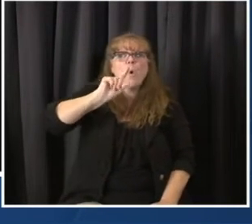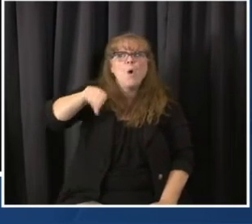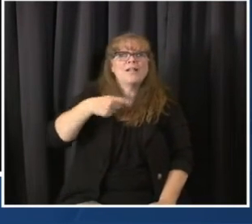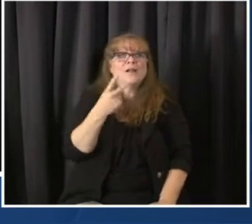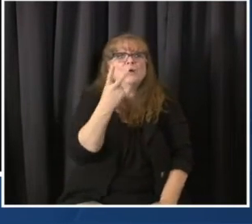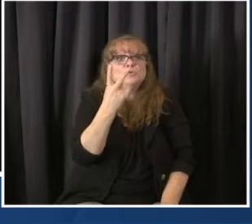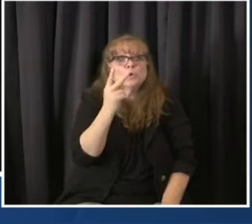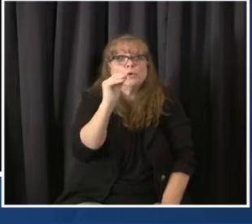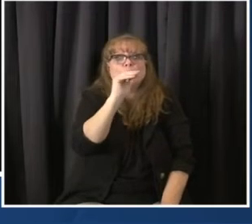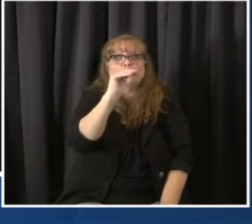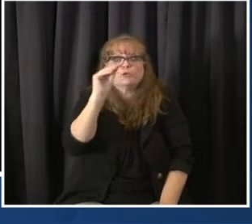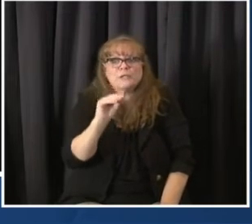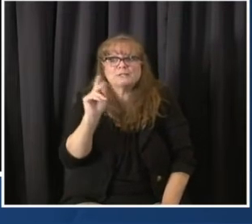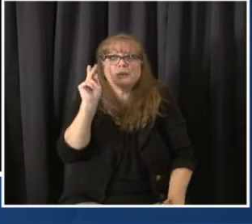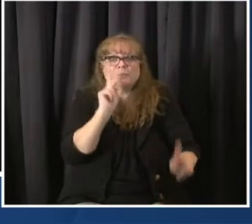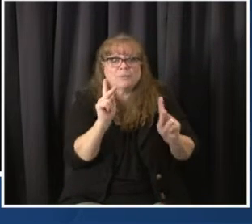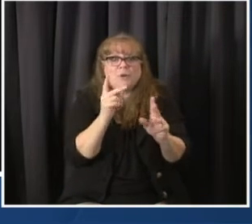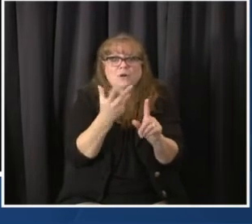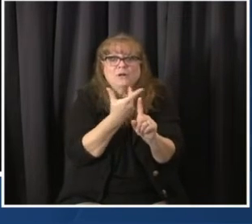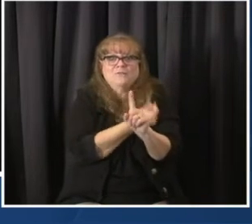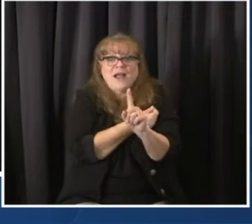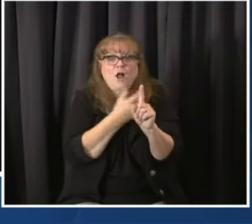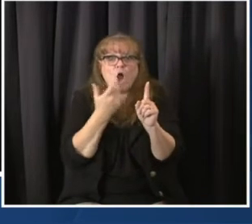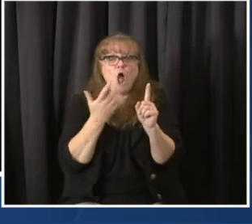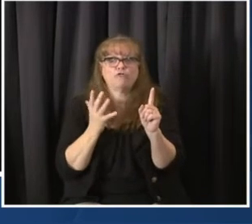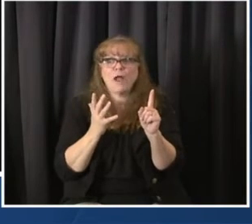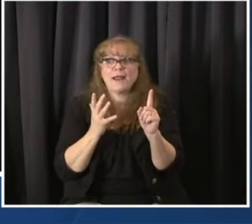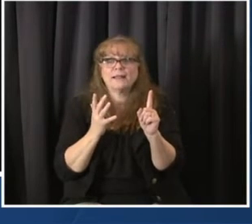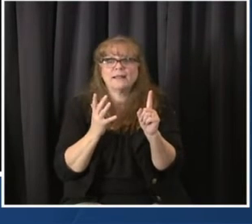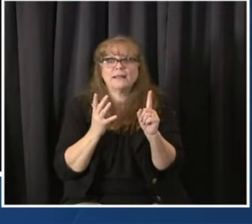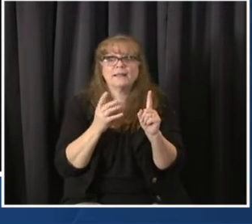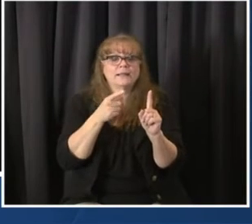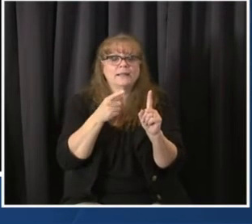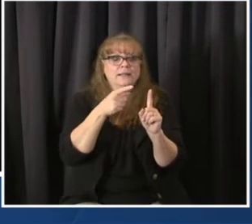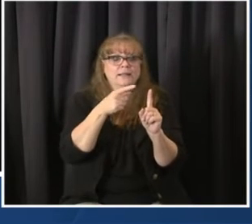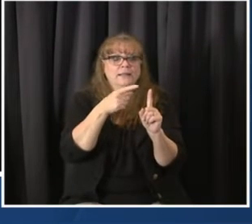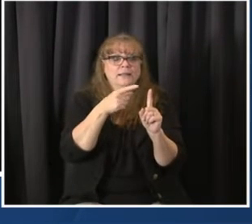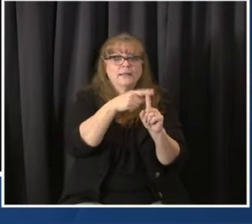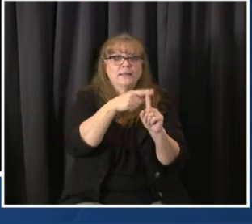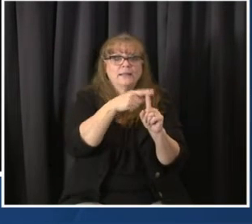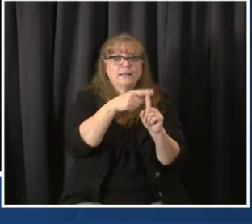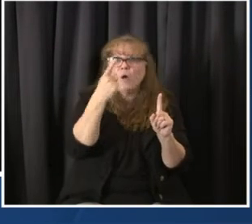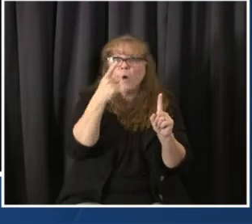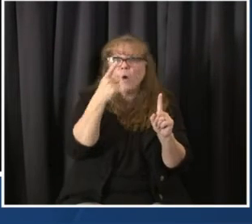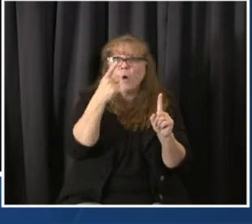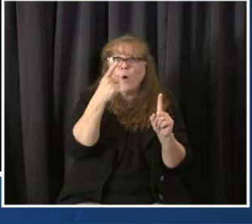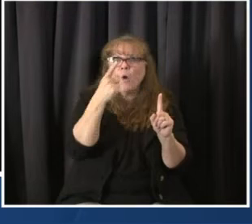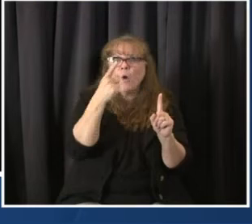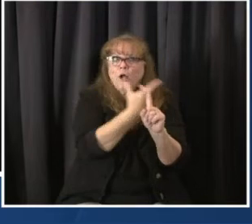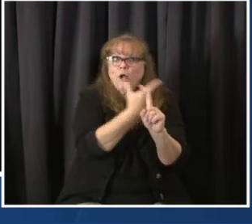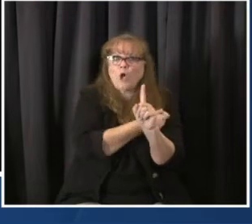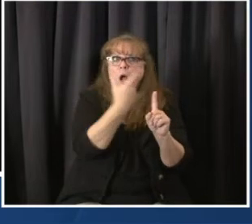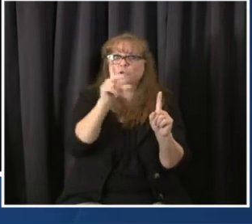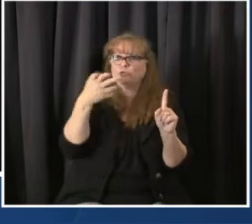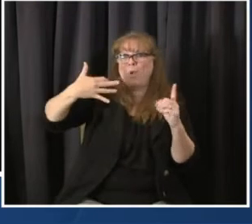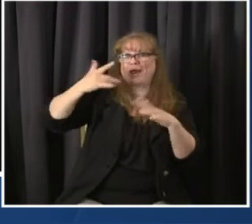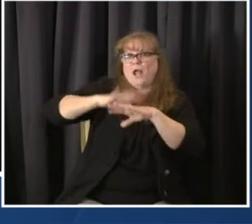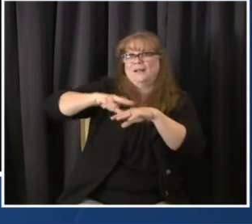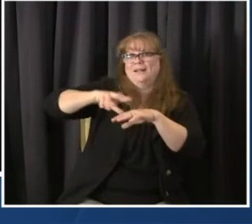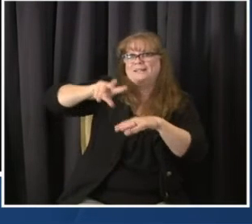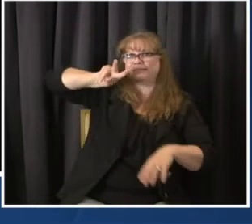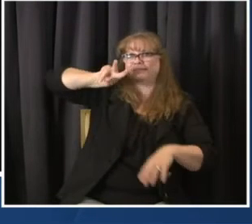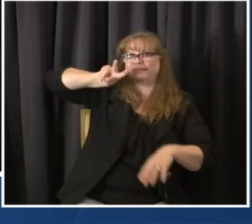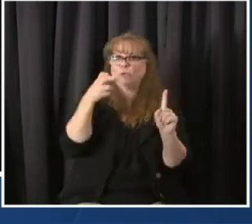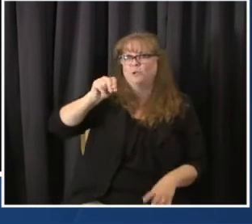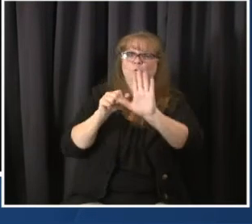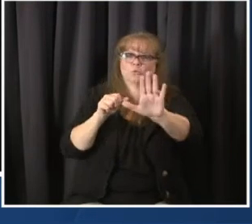are waiting the second dose and the full protection in the coming weeks. 60% don't or